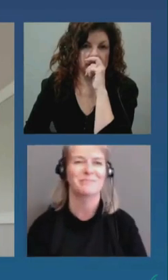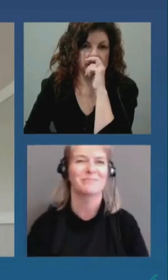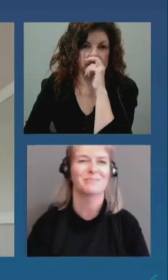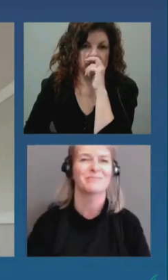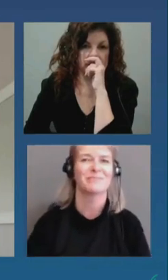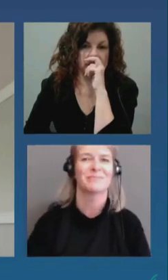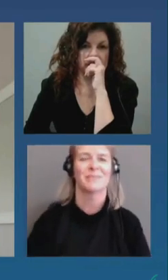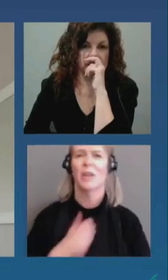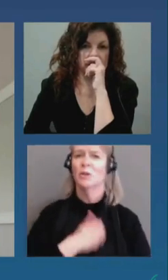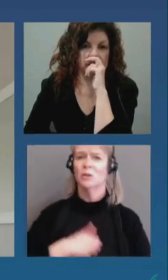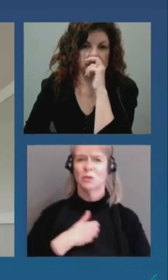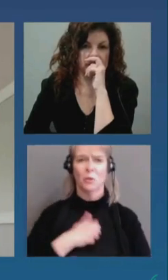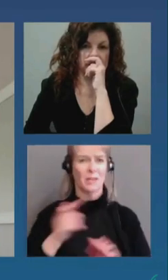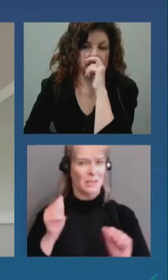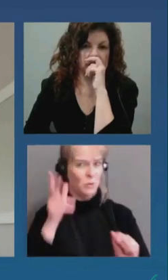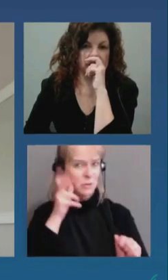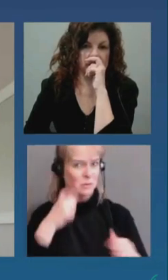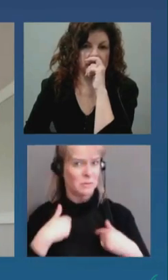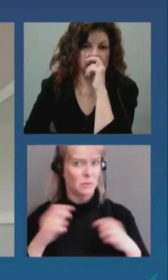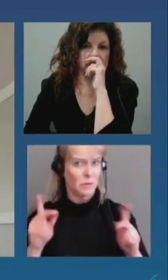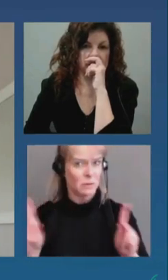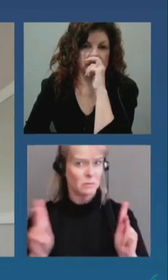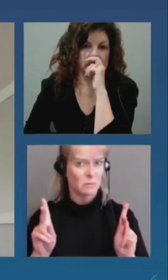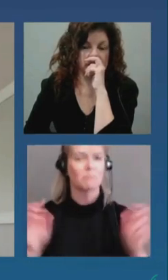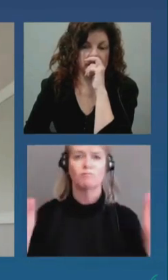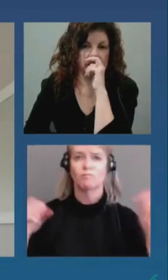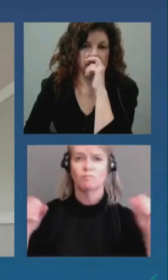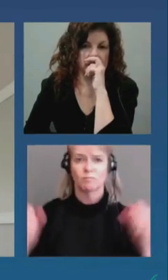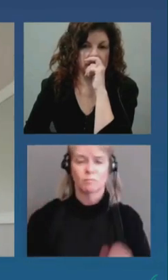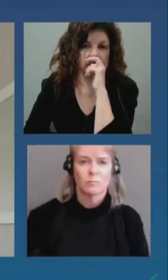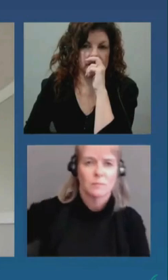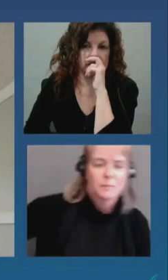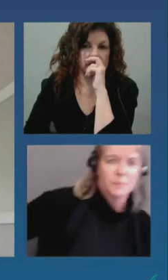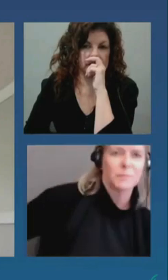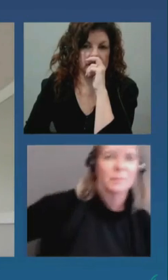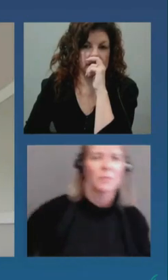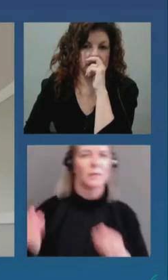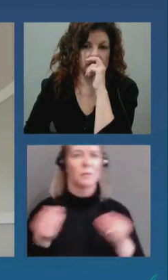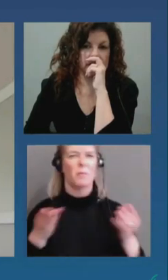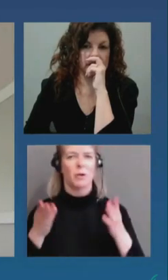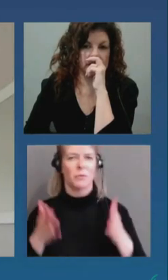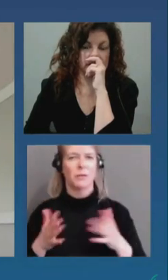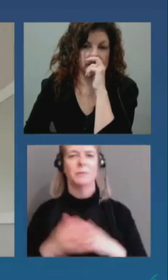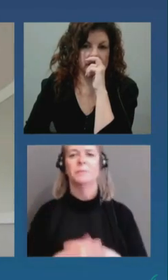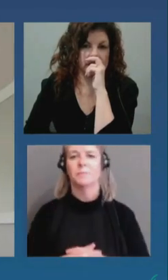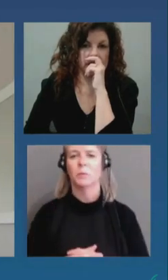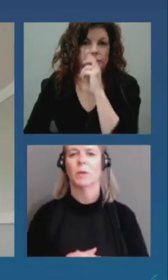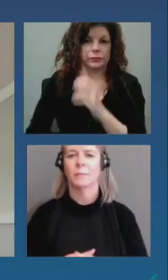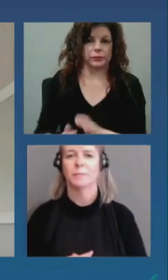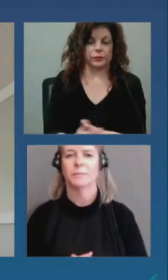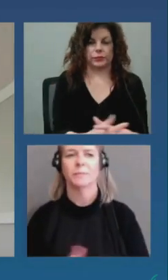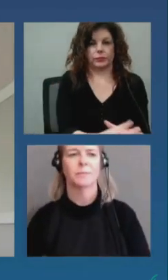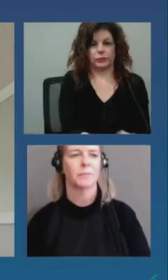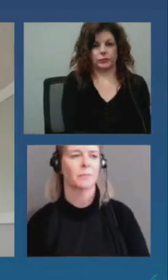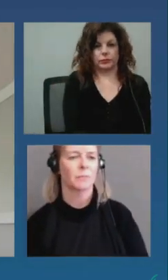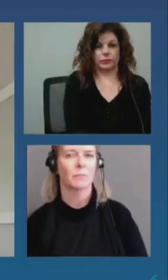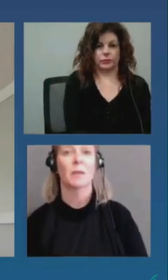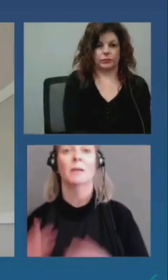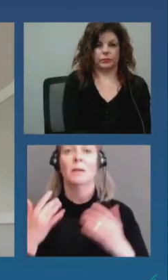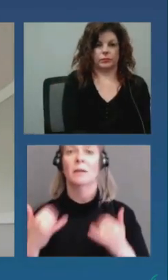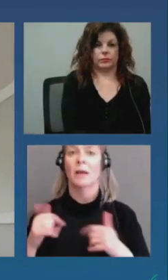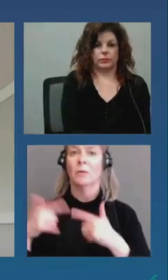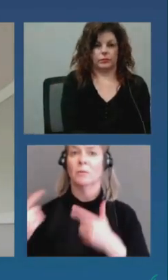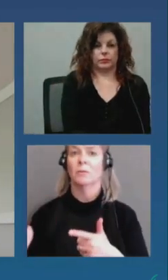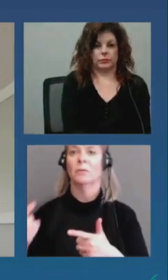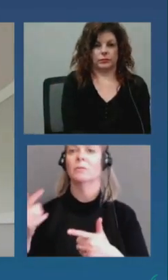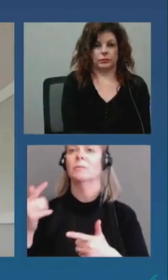Sorry about that. Can everyone hear me? Oh. Okay. Thank you very much. Thank you much. We will now be going to